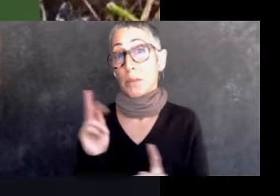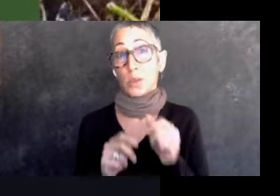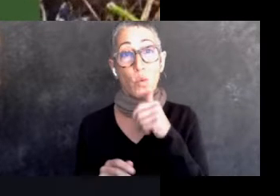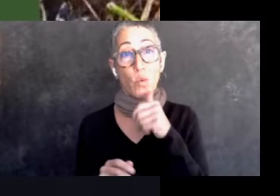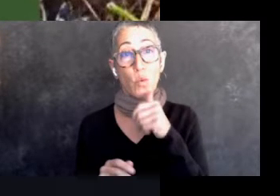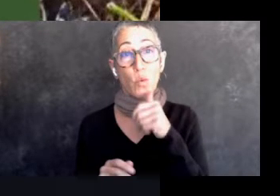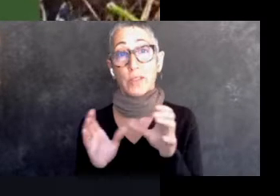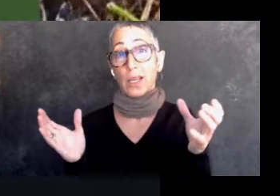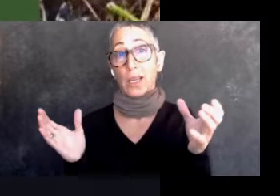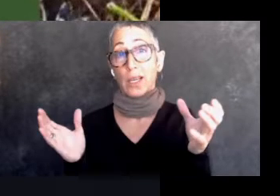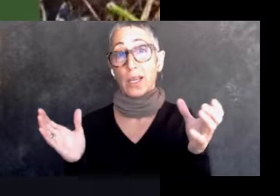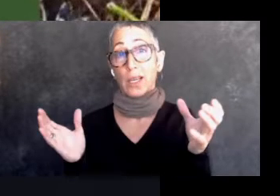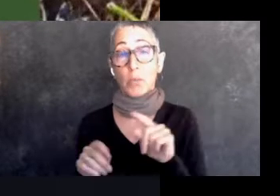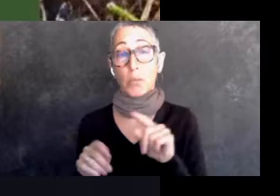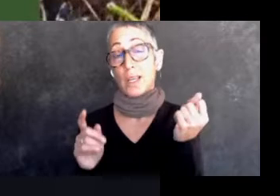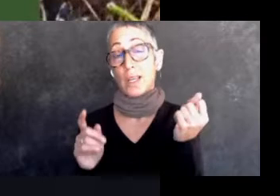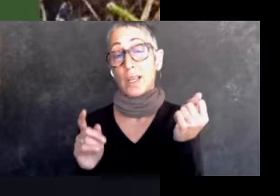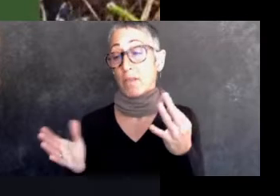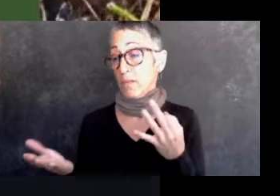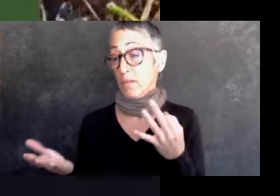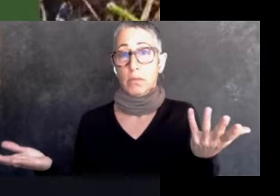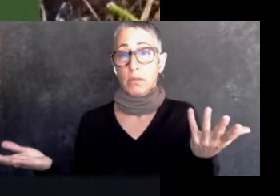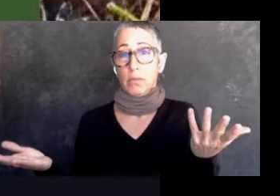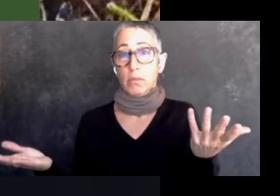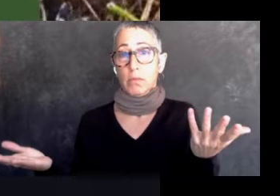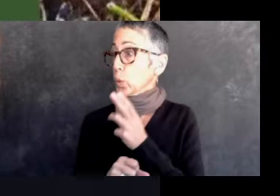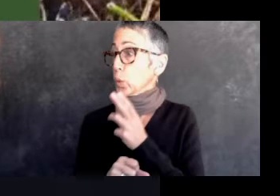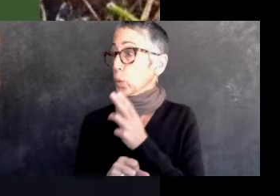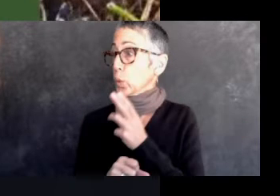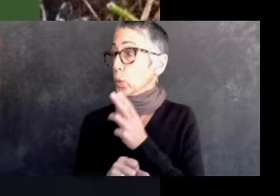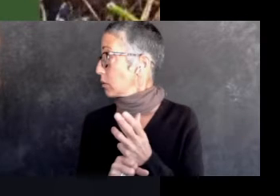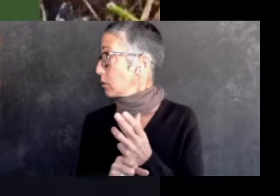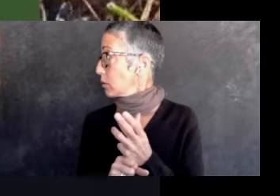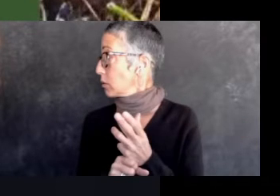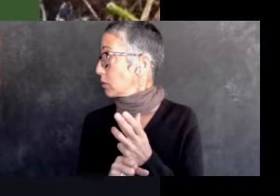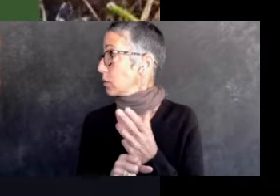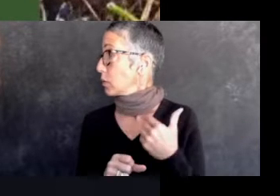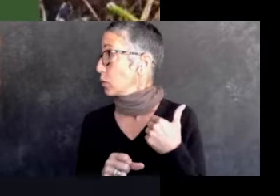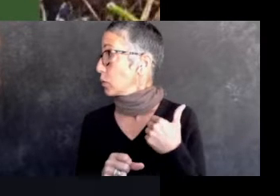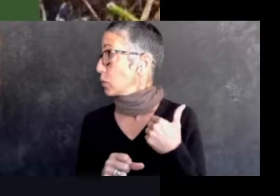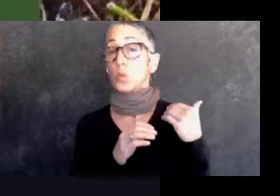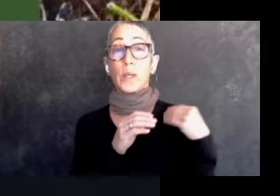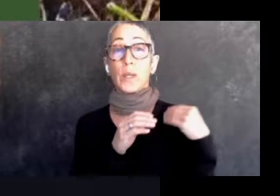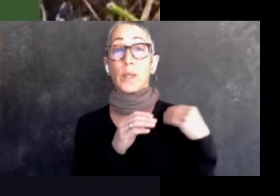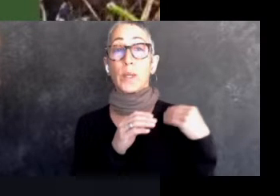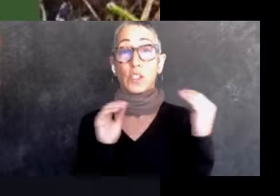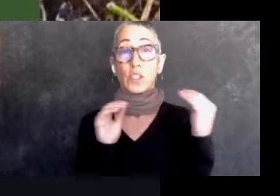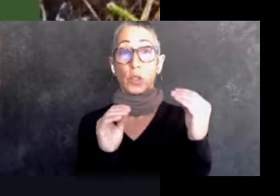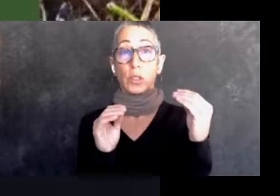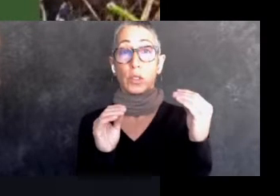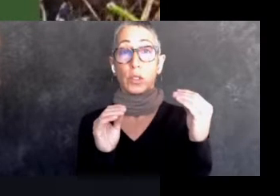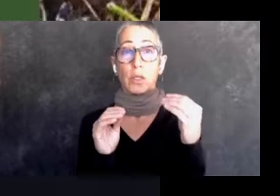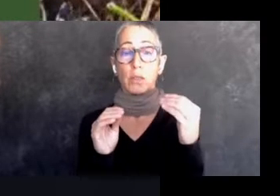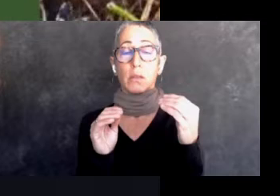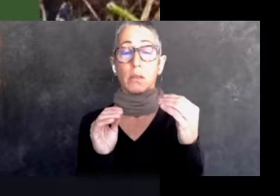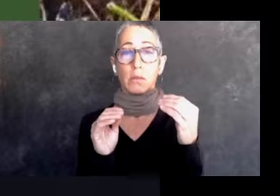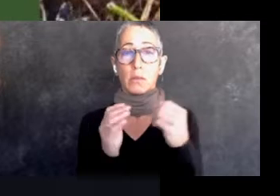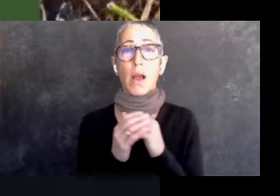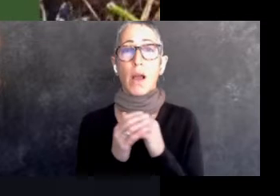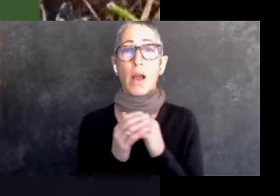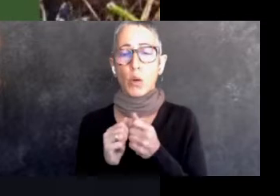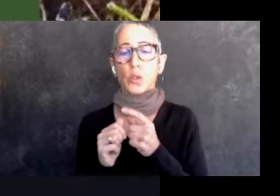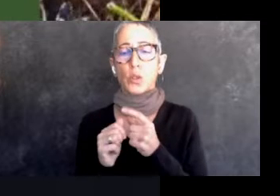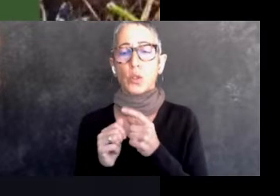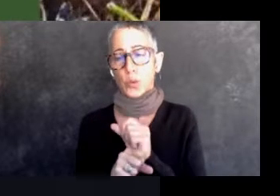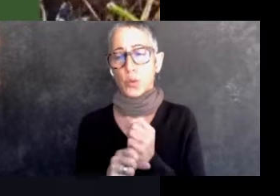money, but if you're not using anything, then of course your stuff is, is organic. Like we, we teach these things and the, and the brass tacks of growing. And we